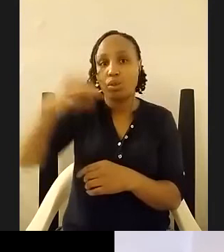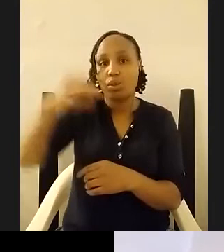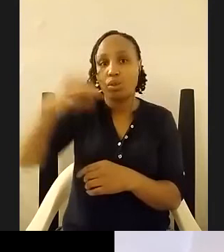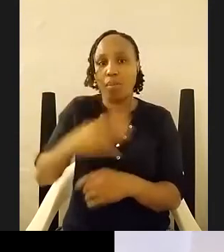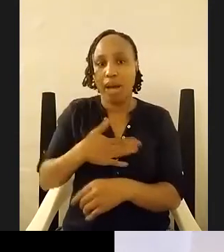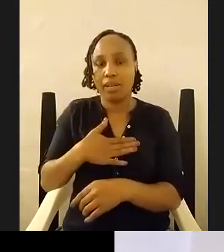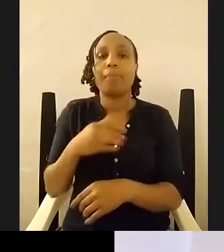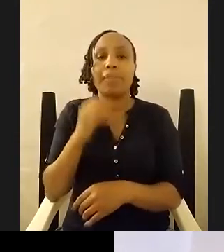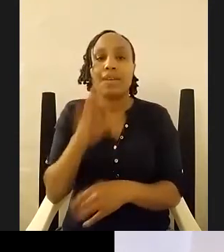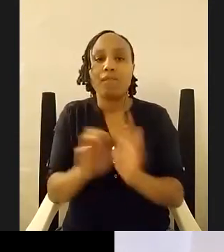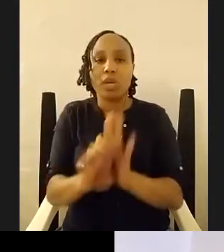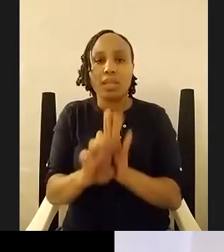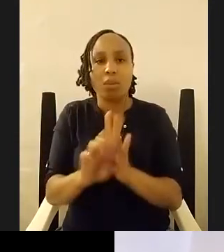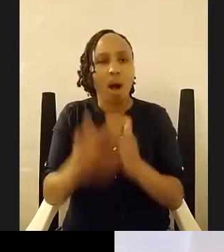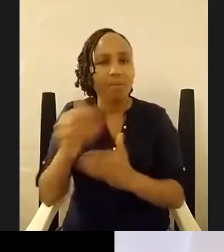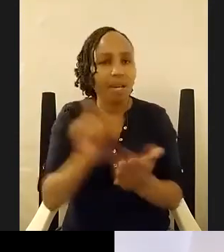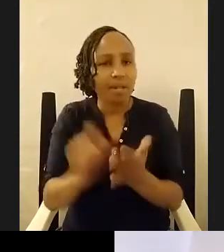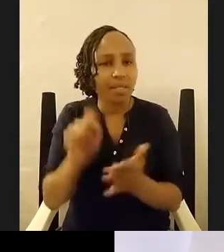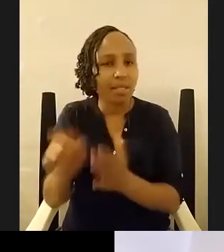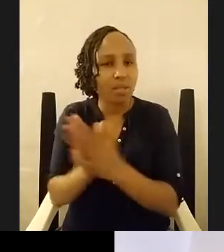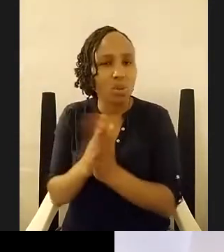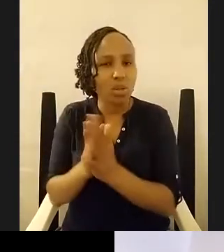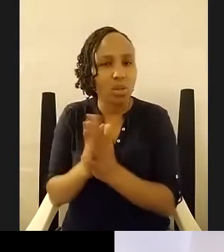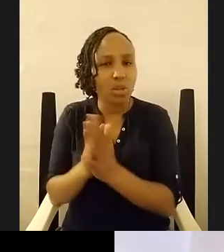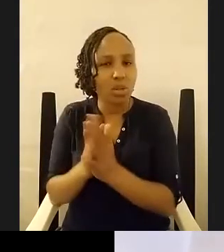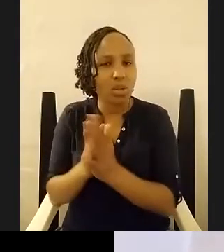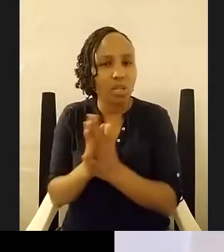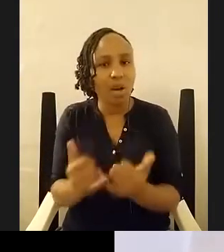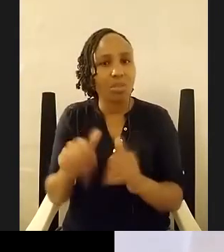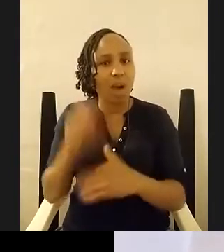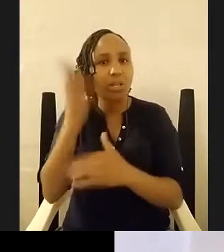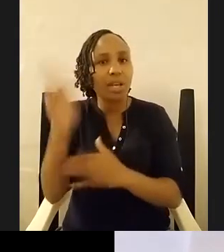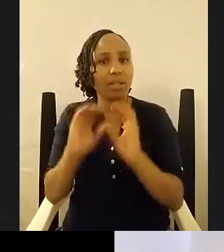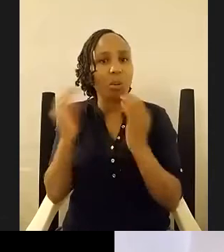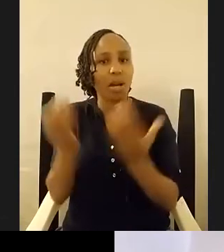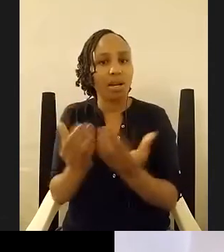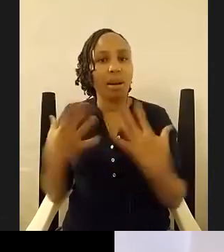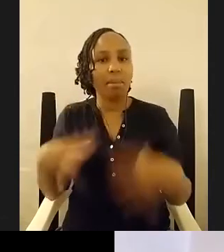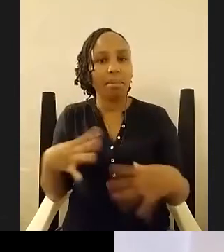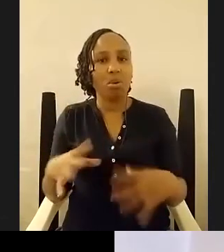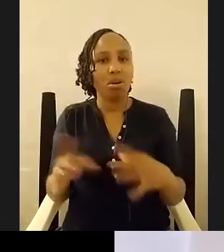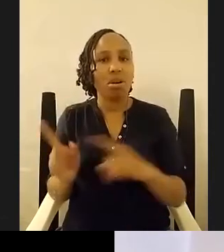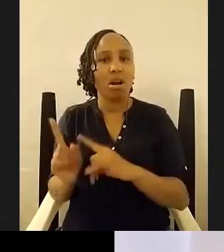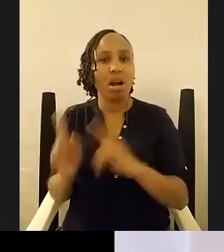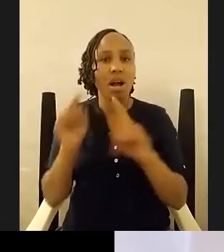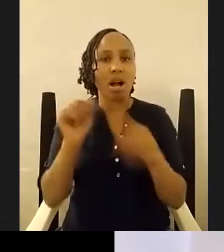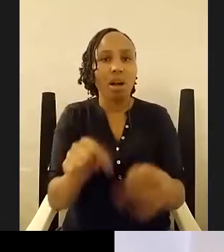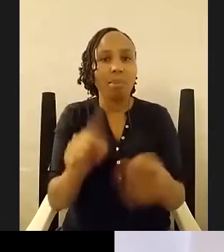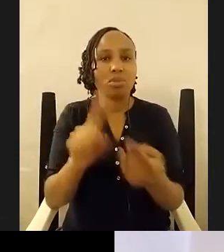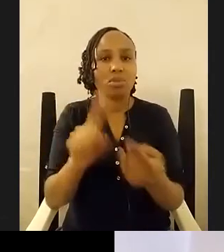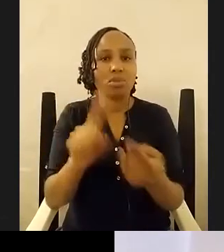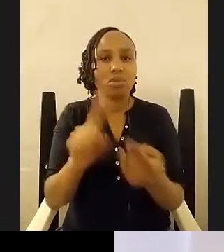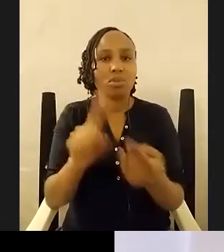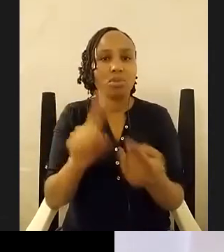and you know now it's out in the world people come to specifically traumatic incidents in the story or personally intimate